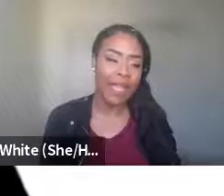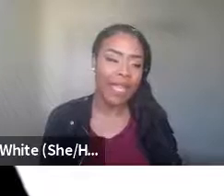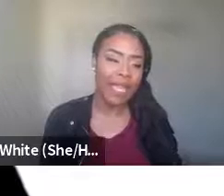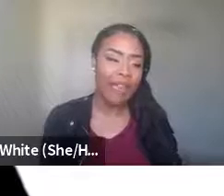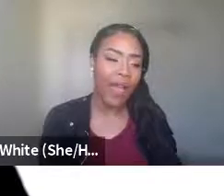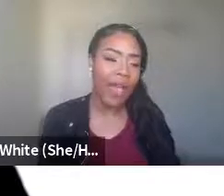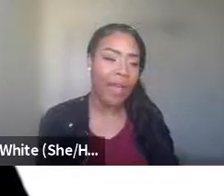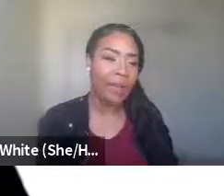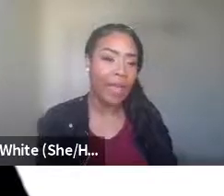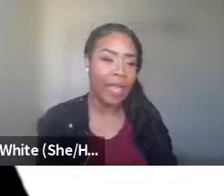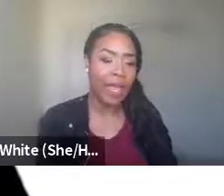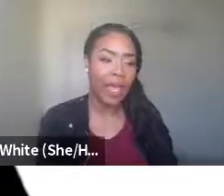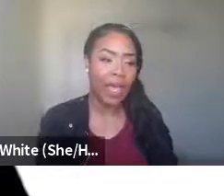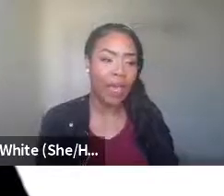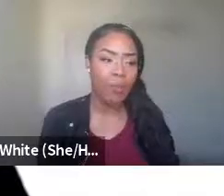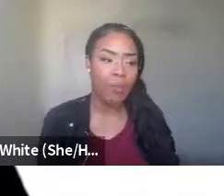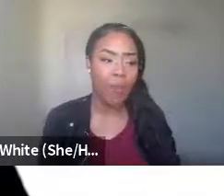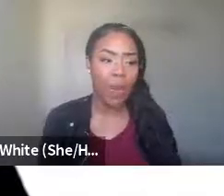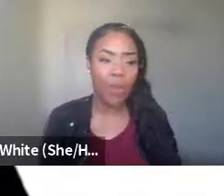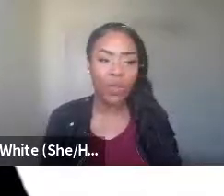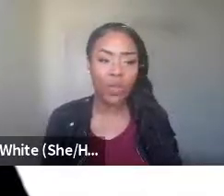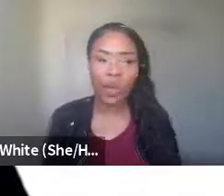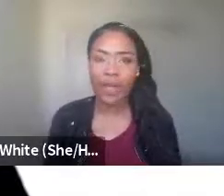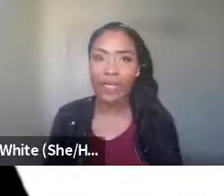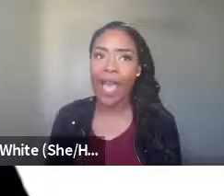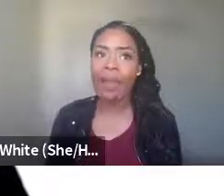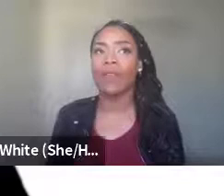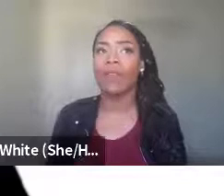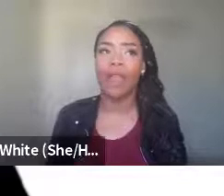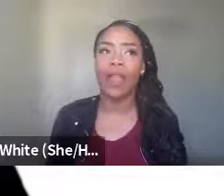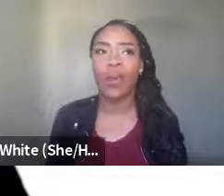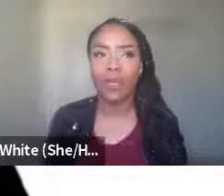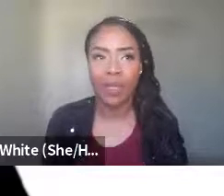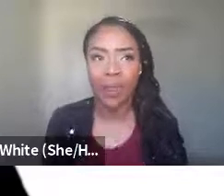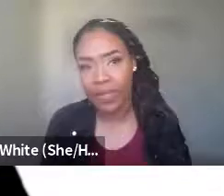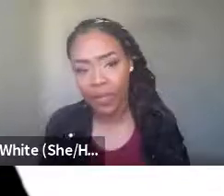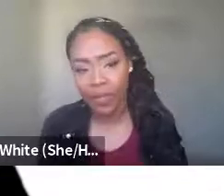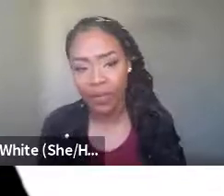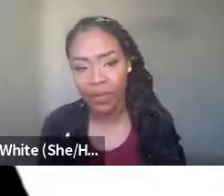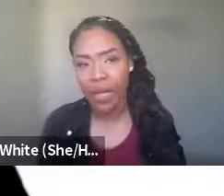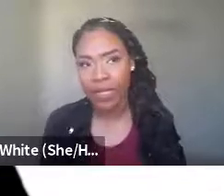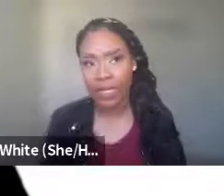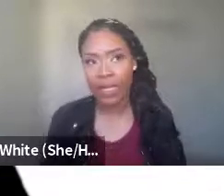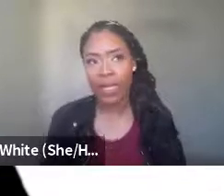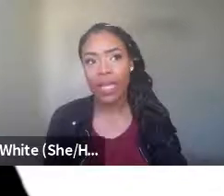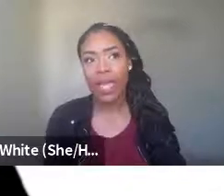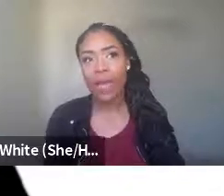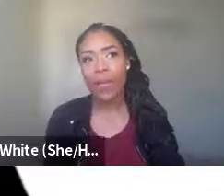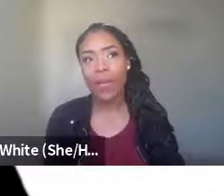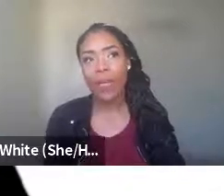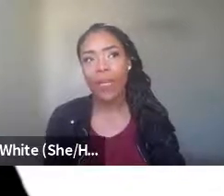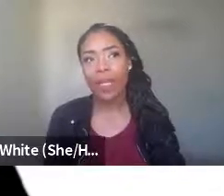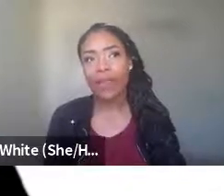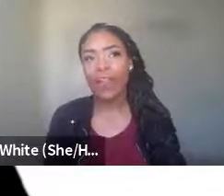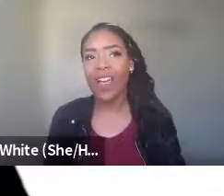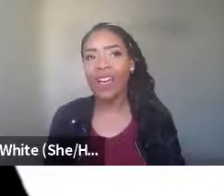is that if I am taking a approach where it is, I believe that I know what's in the best interest of this person. And